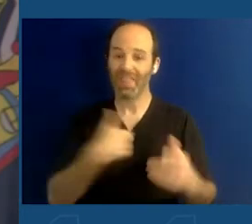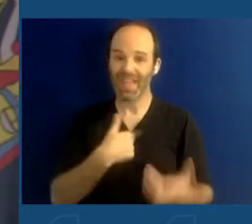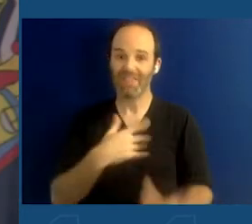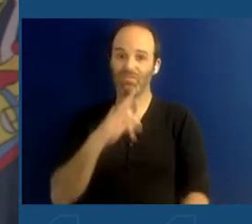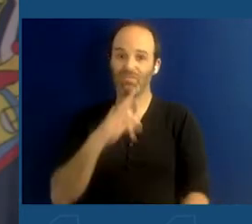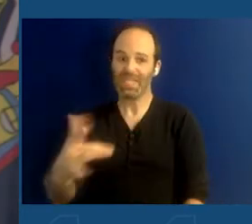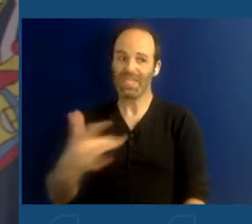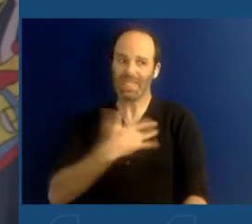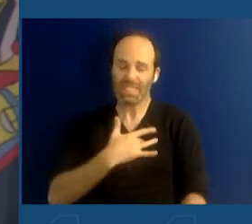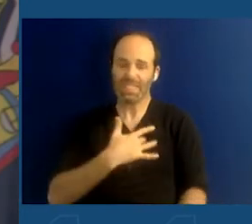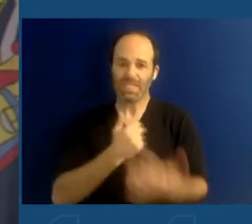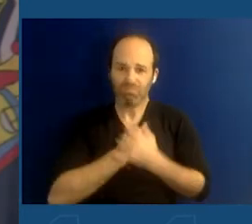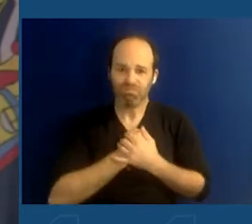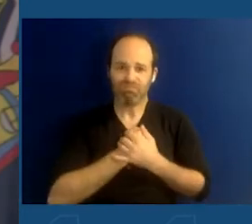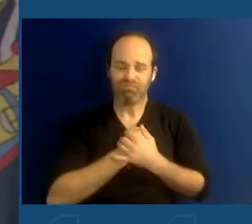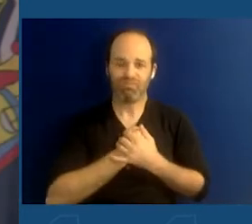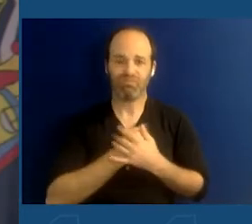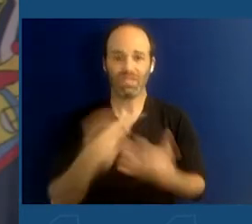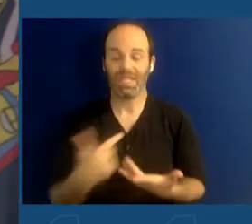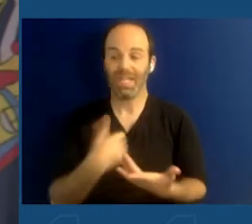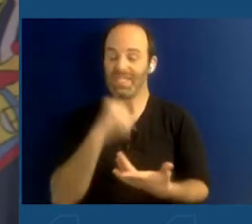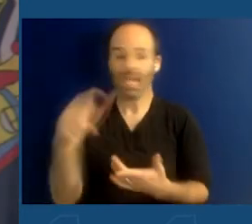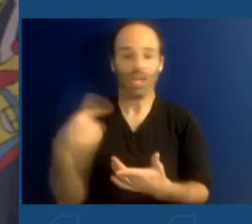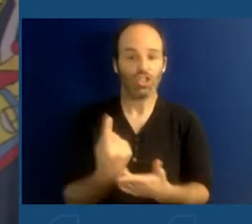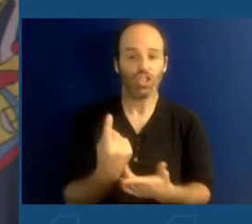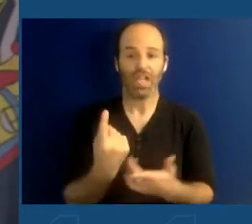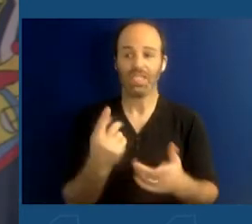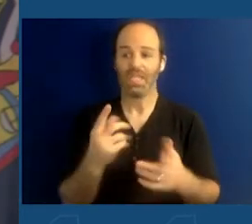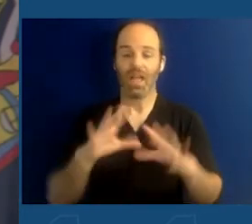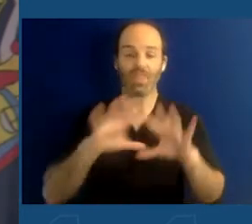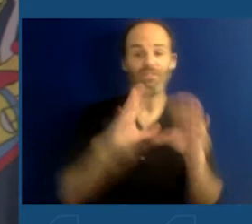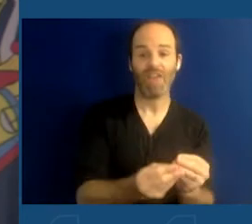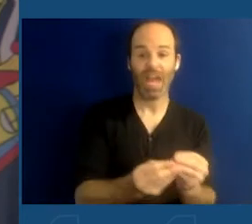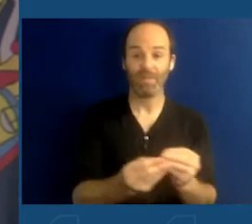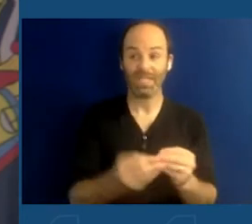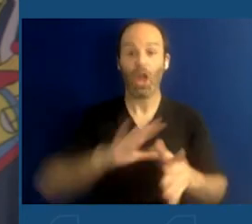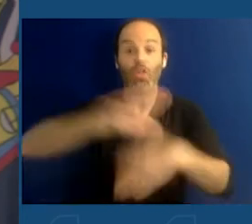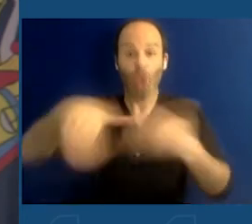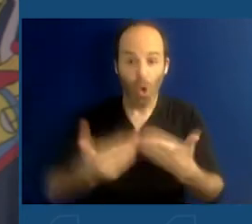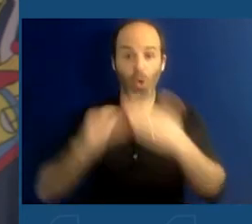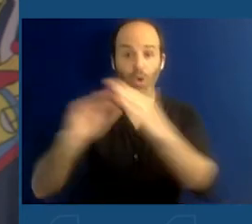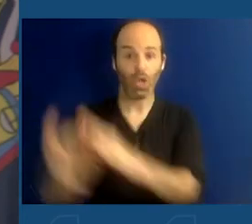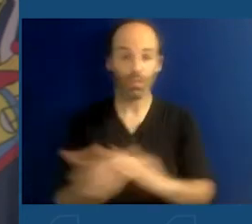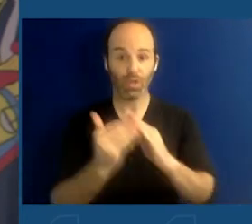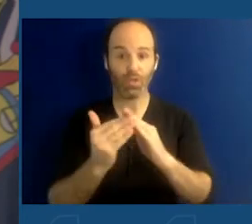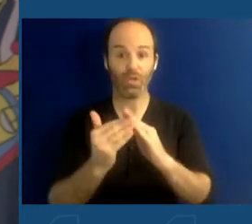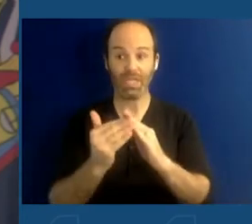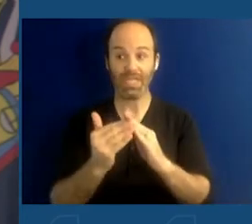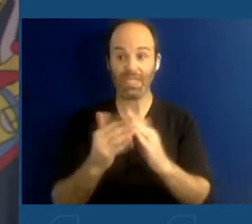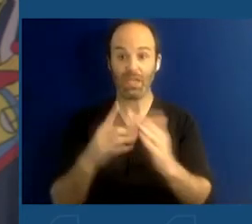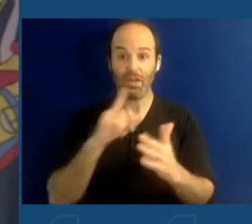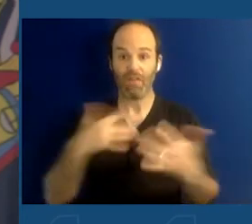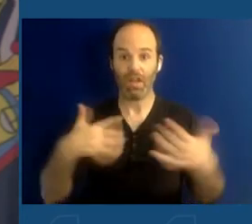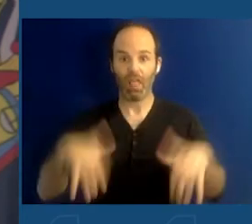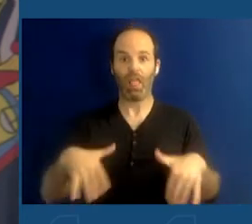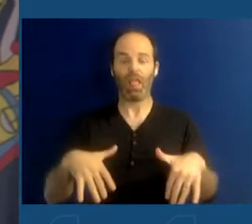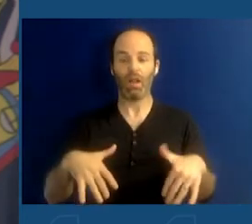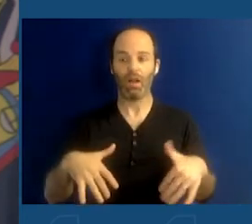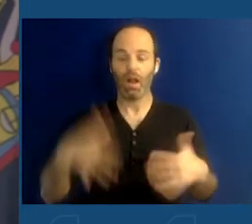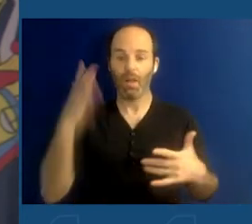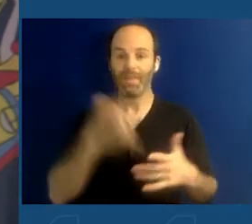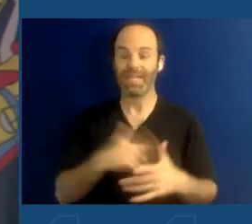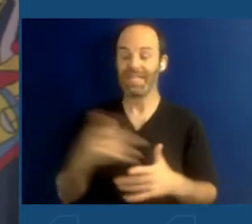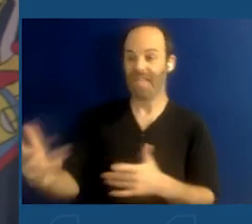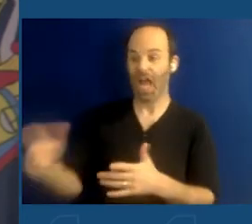lifetime to heal, but a whole community that was paralyzed to actually think that a fellow New Yorker could travel three hours targeting